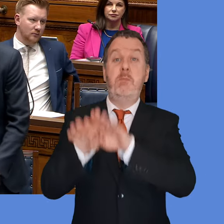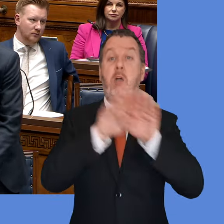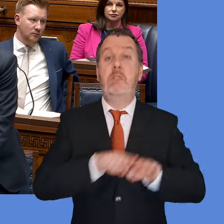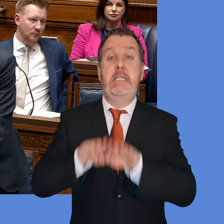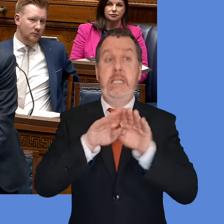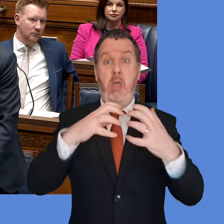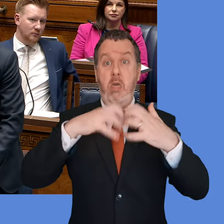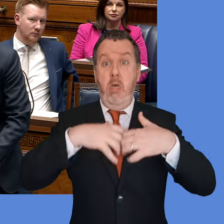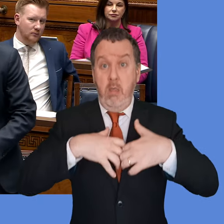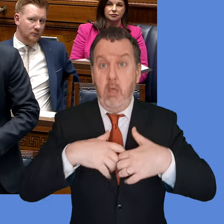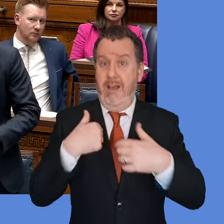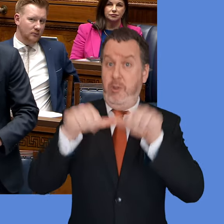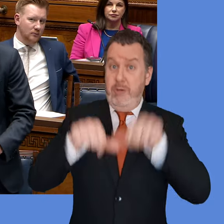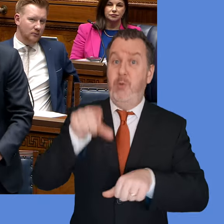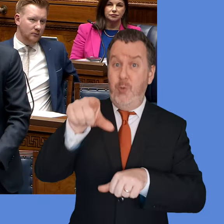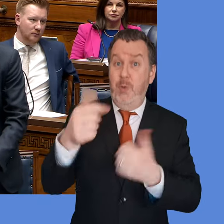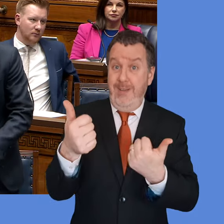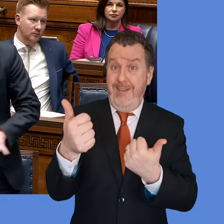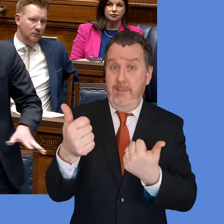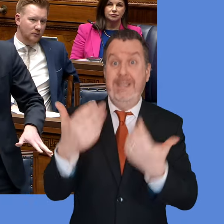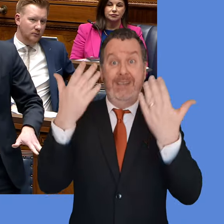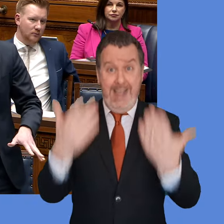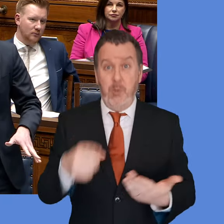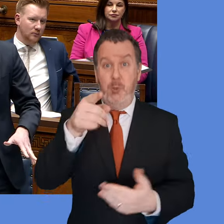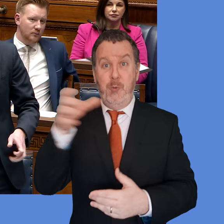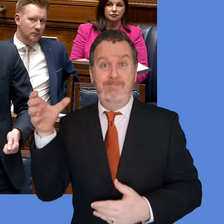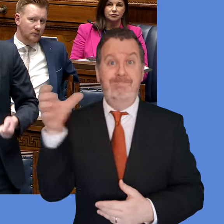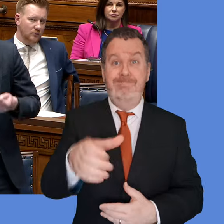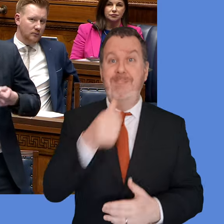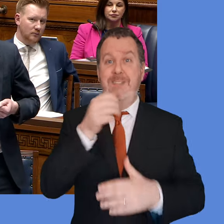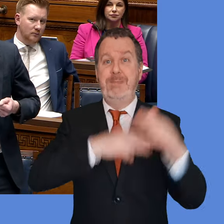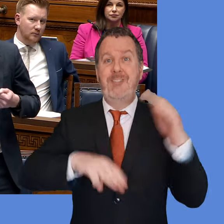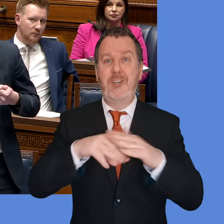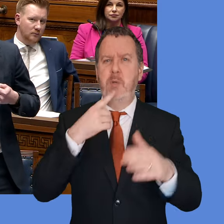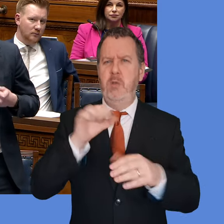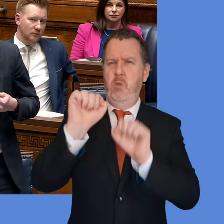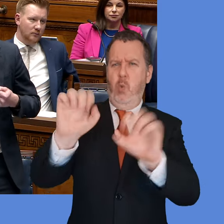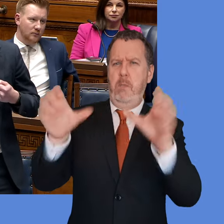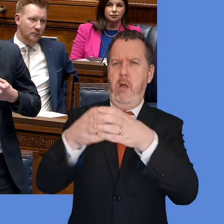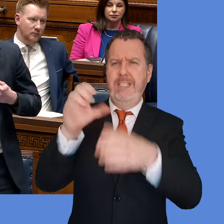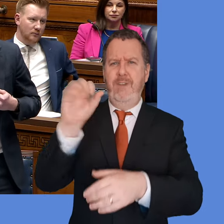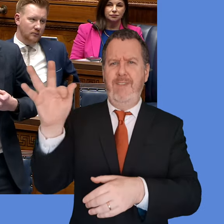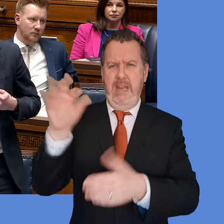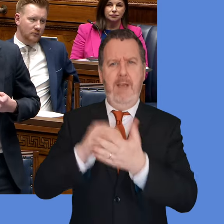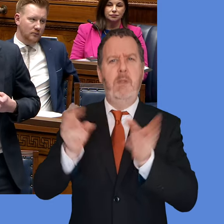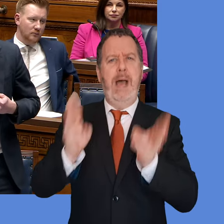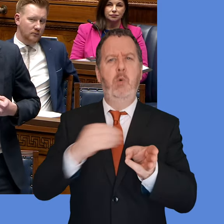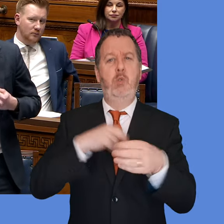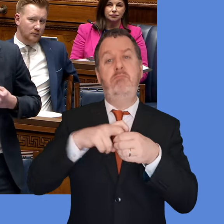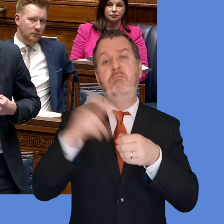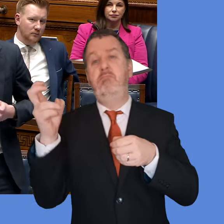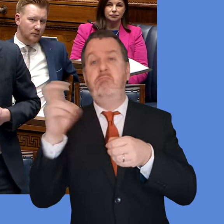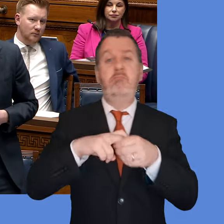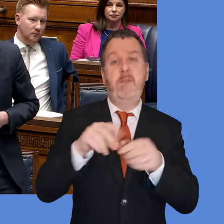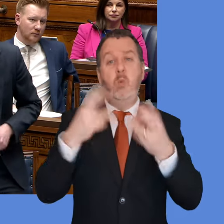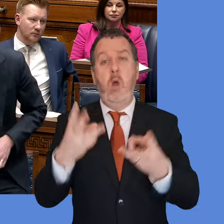at ransom. As ransom, you said it threatened our democracy. I agree with you on all those things. So why are you insisting on your party